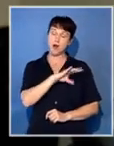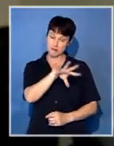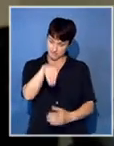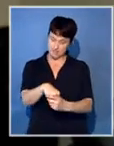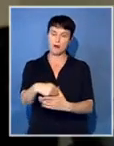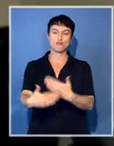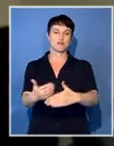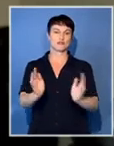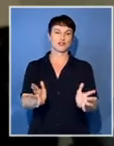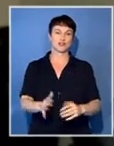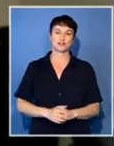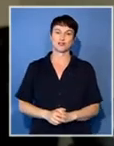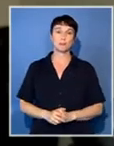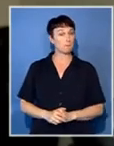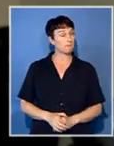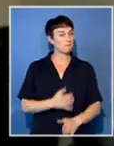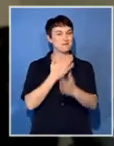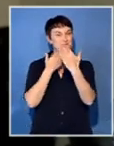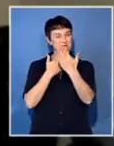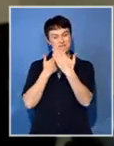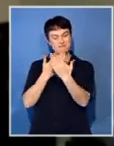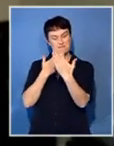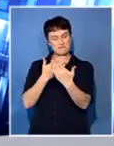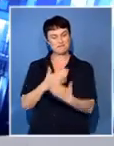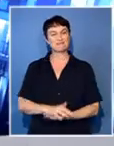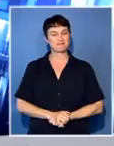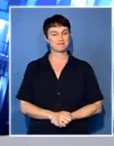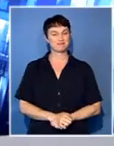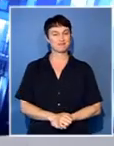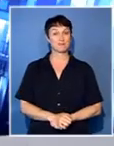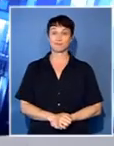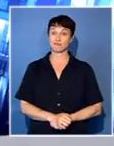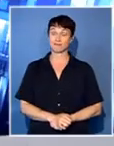that was that was